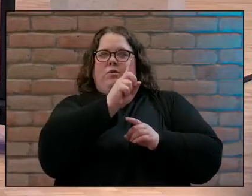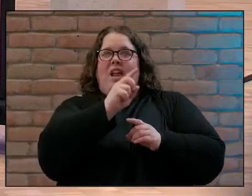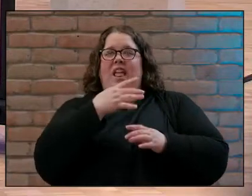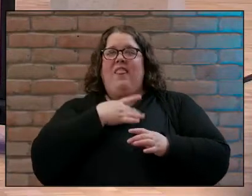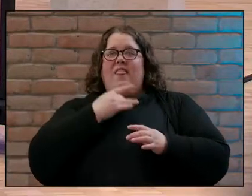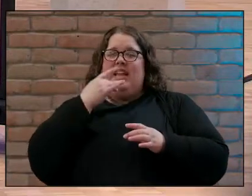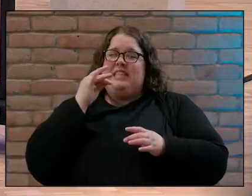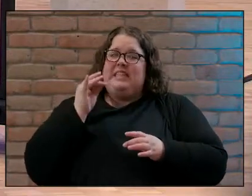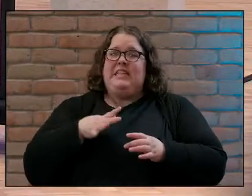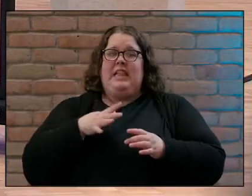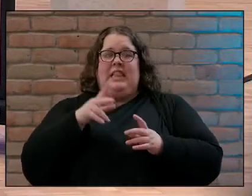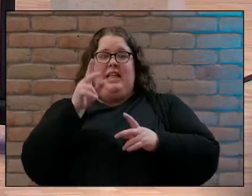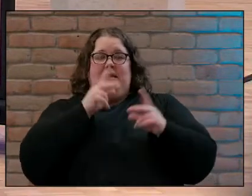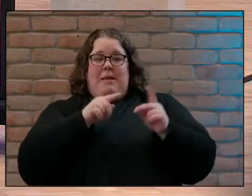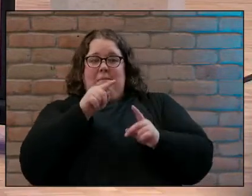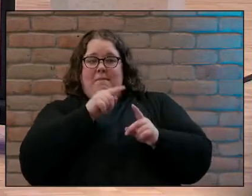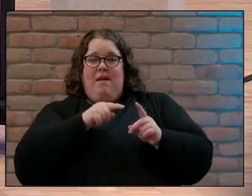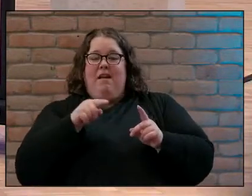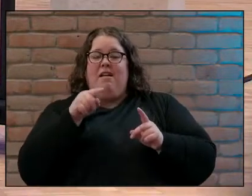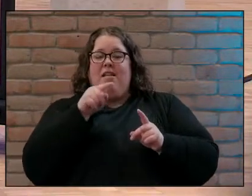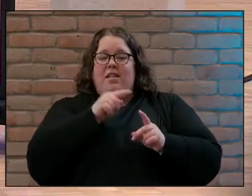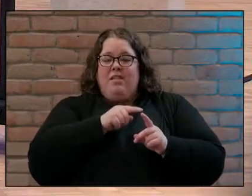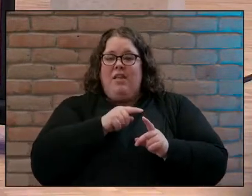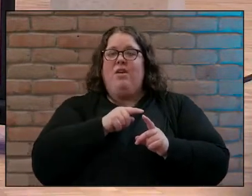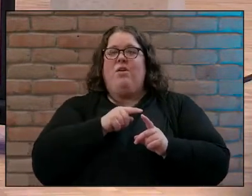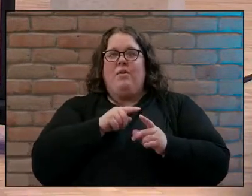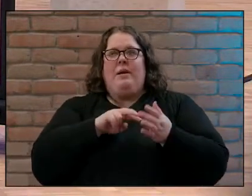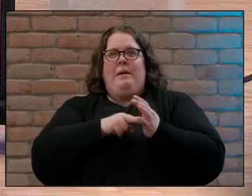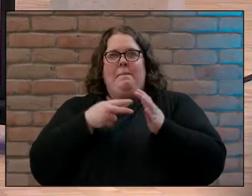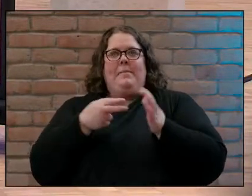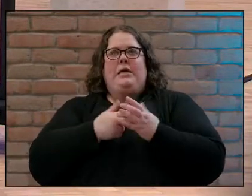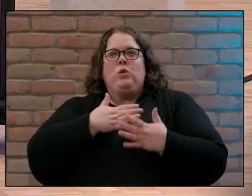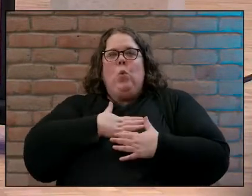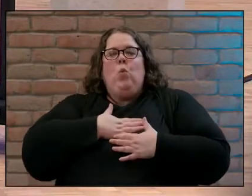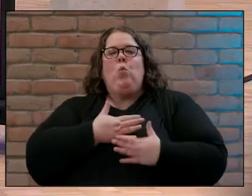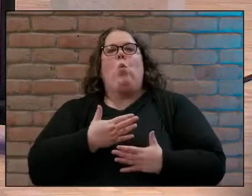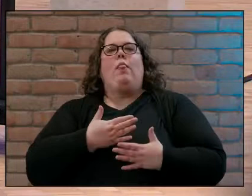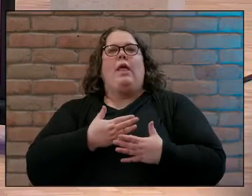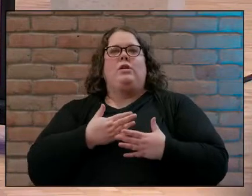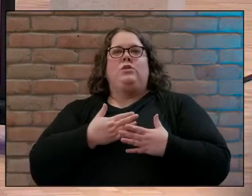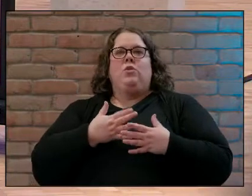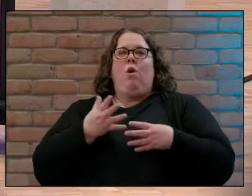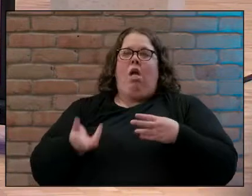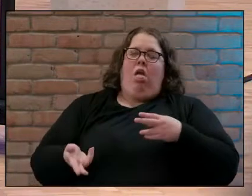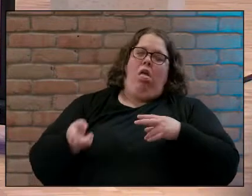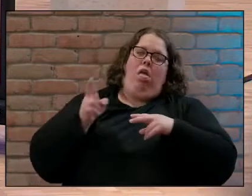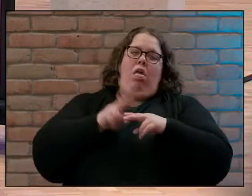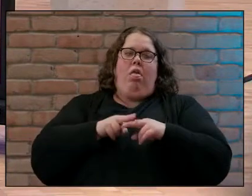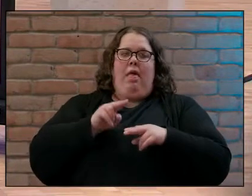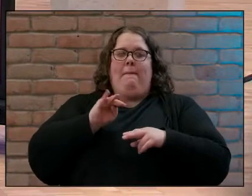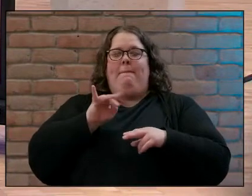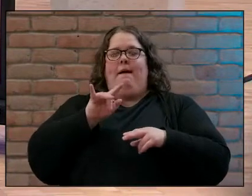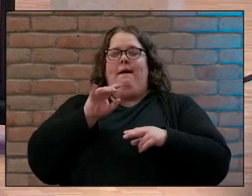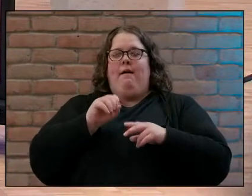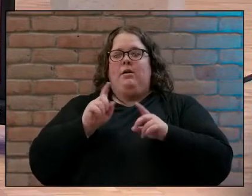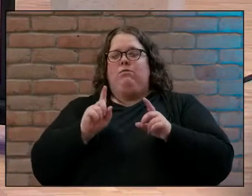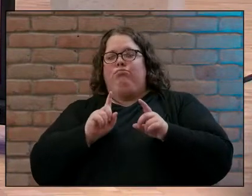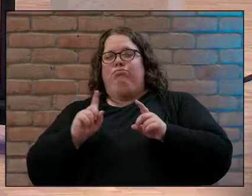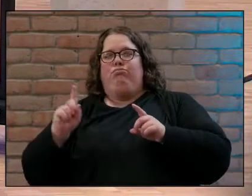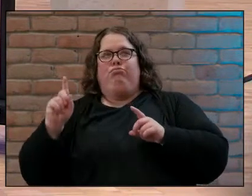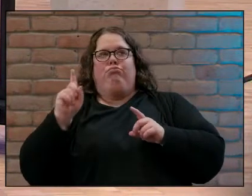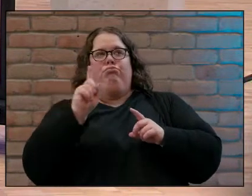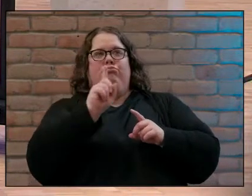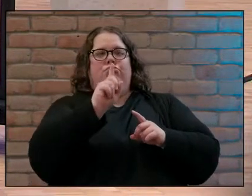dislike for the Samaritans and the area of Samaria that they would walk around it to get where they wanted to go so when our